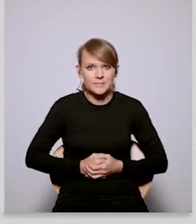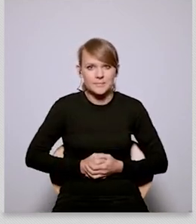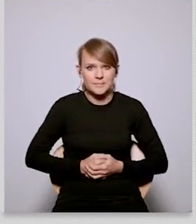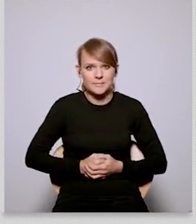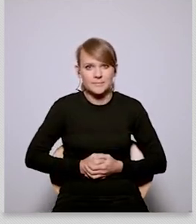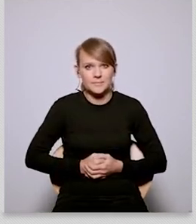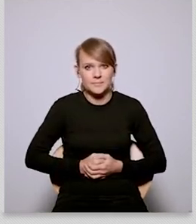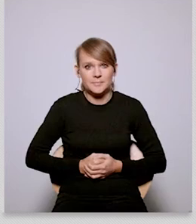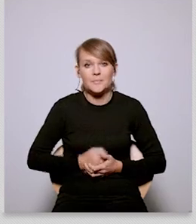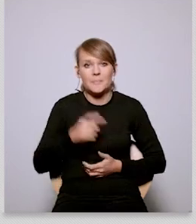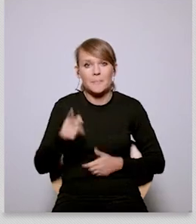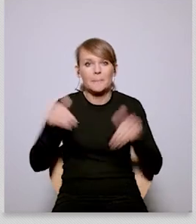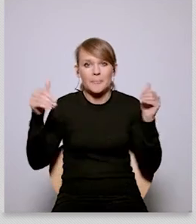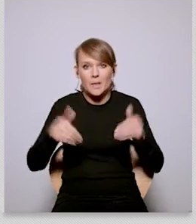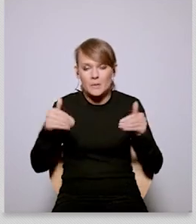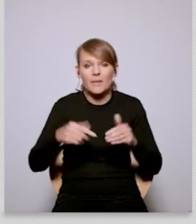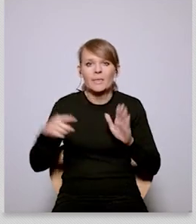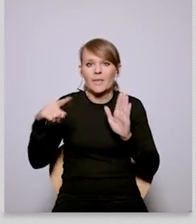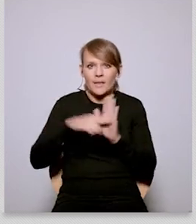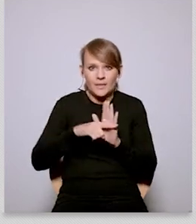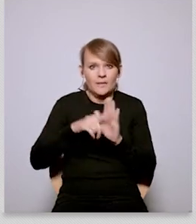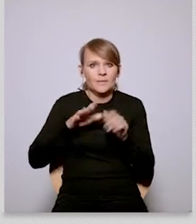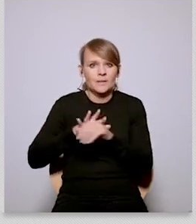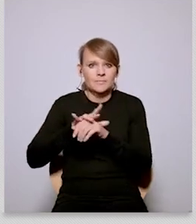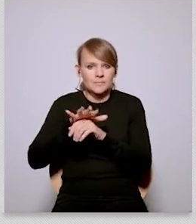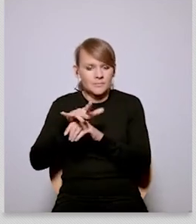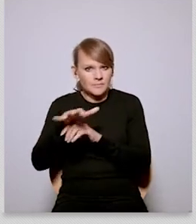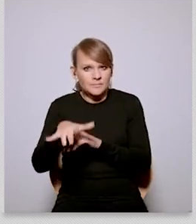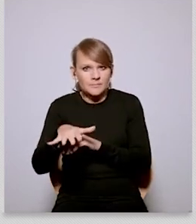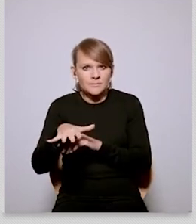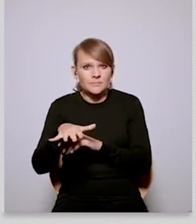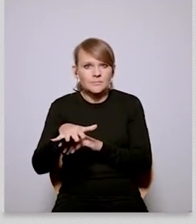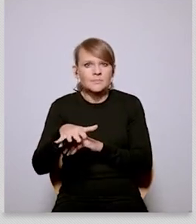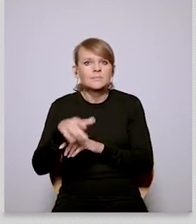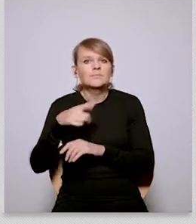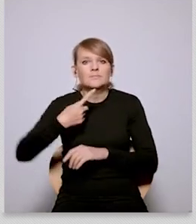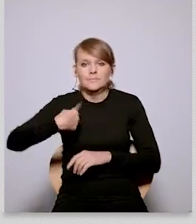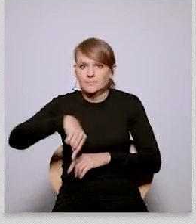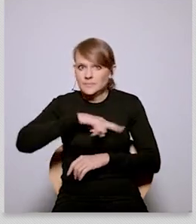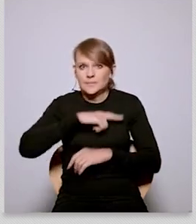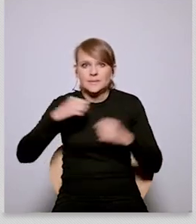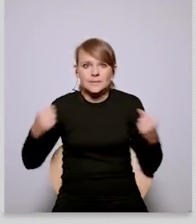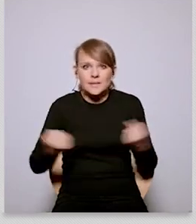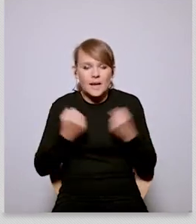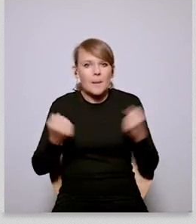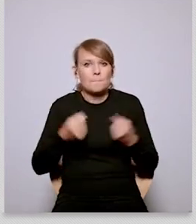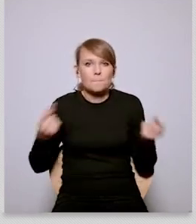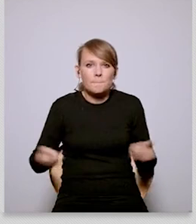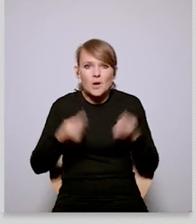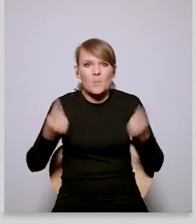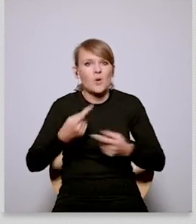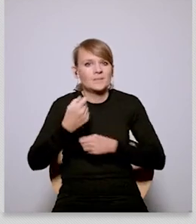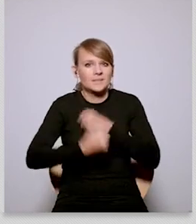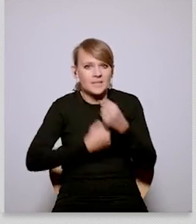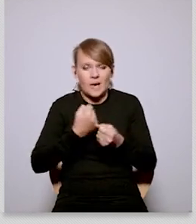uh to push climate action globally um and uh you know as as has been sort of laid out many